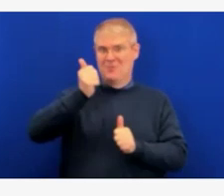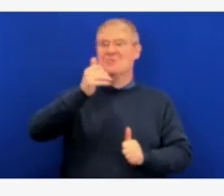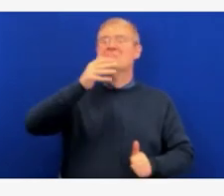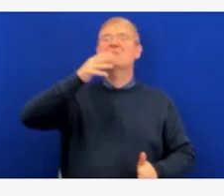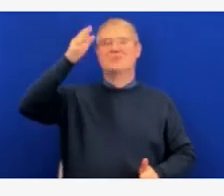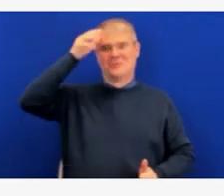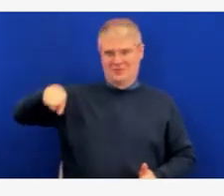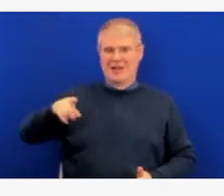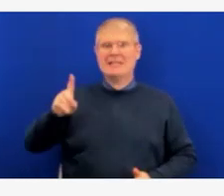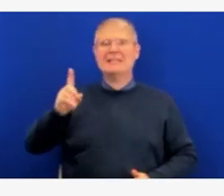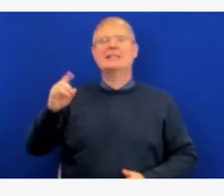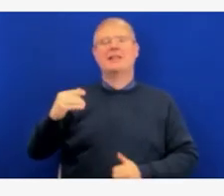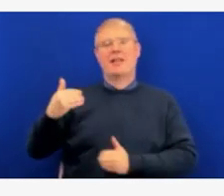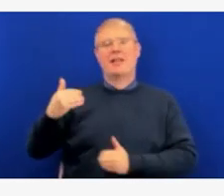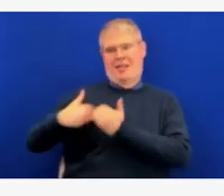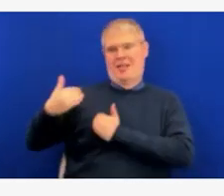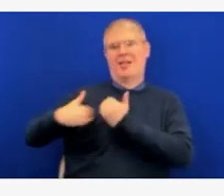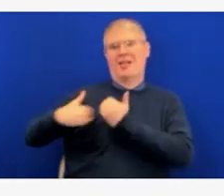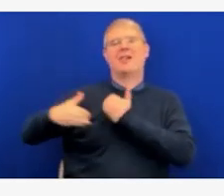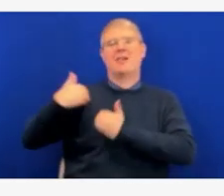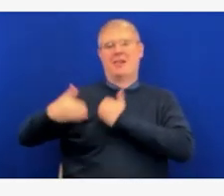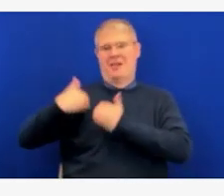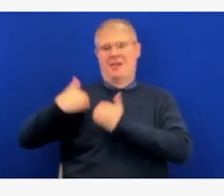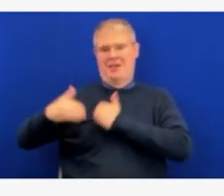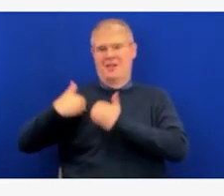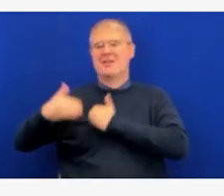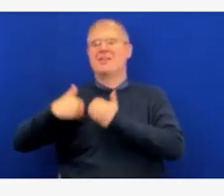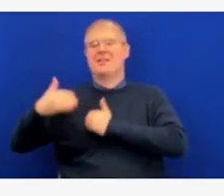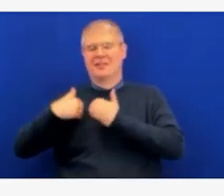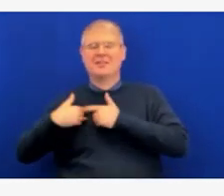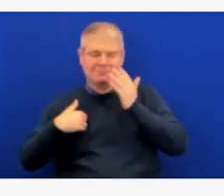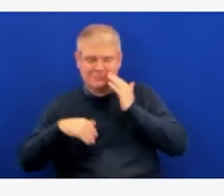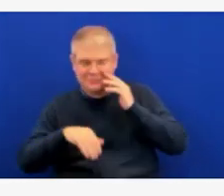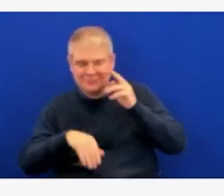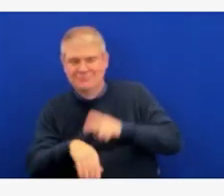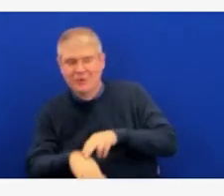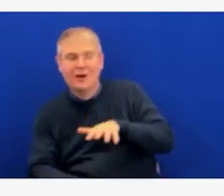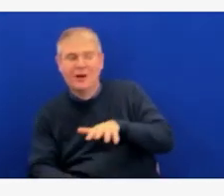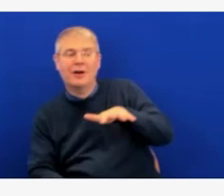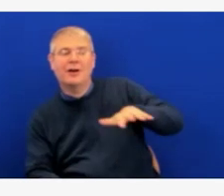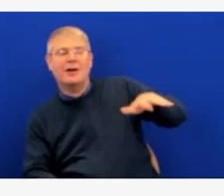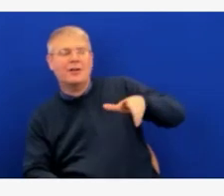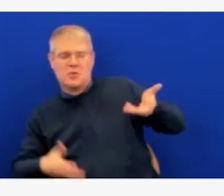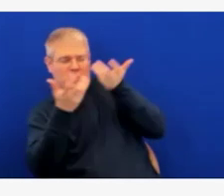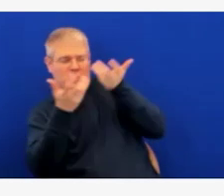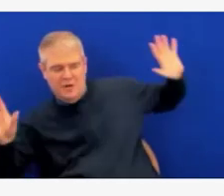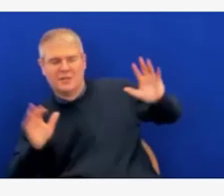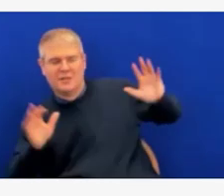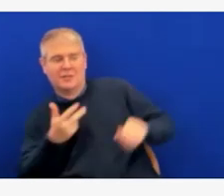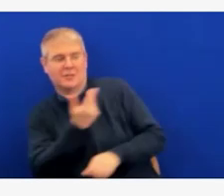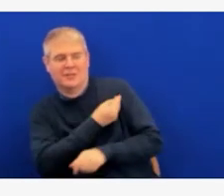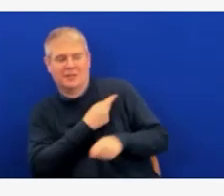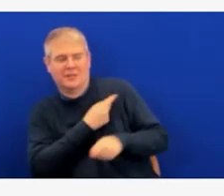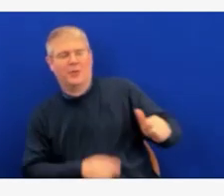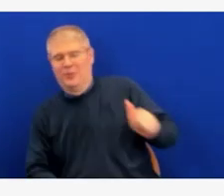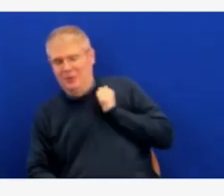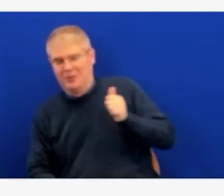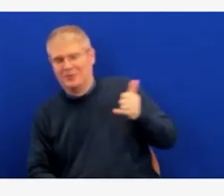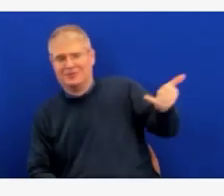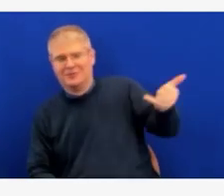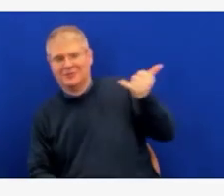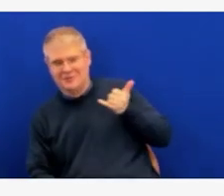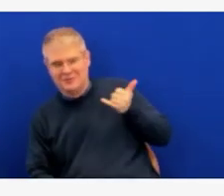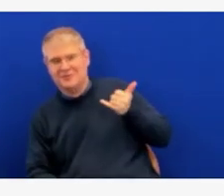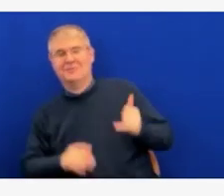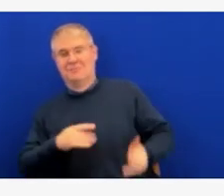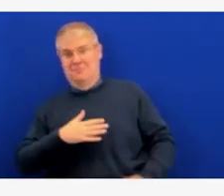the folks who are less excited. But I am a parent of young children. Both of my kiddos are in the 5 to 11 age group. So